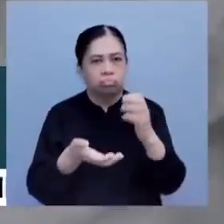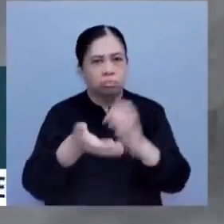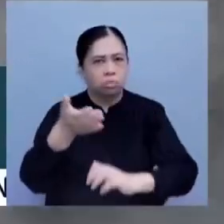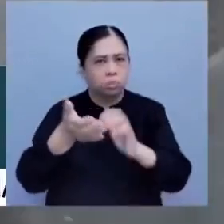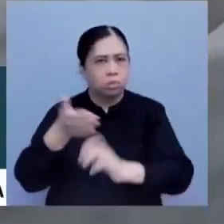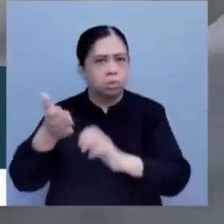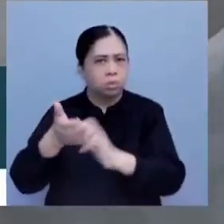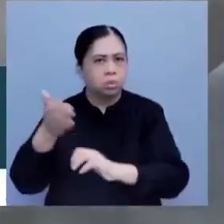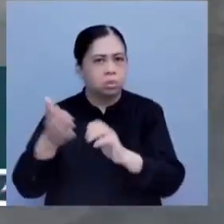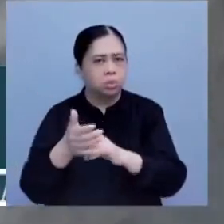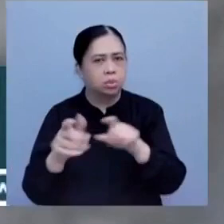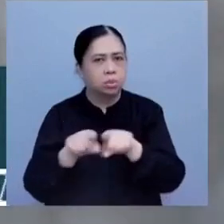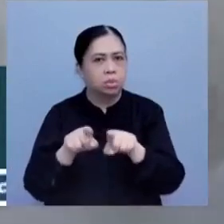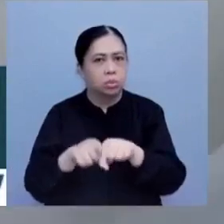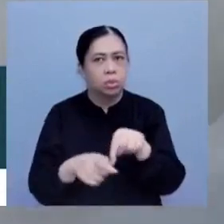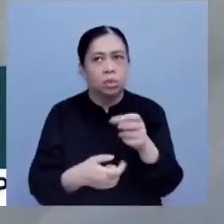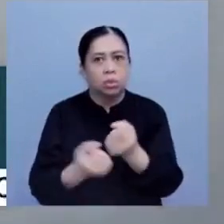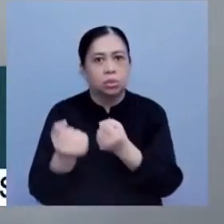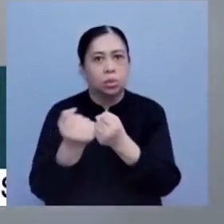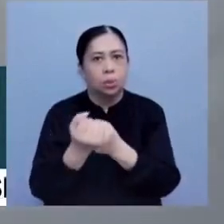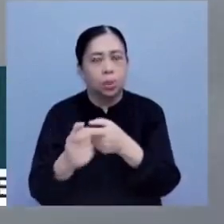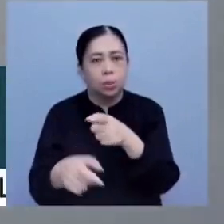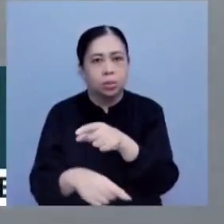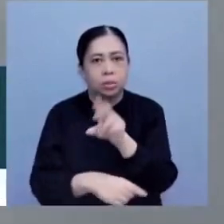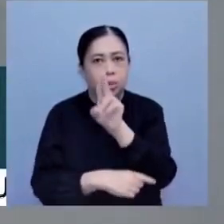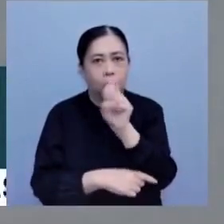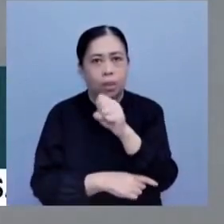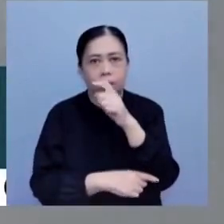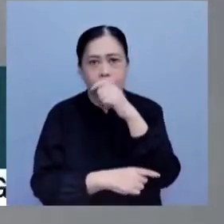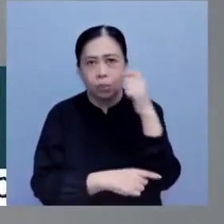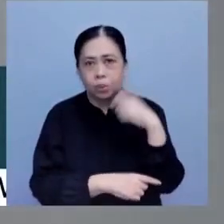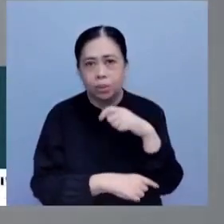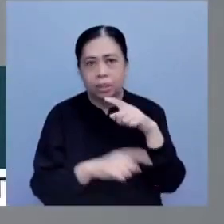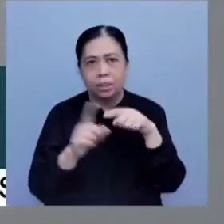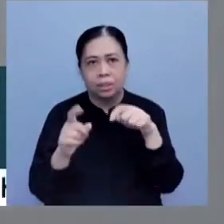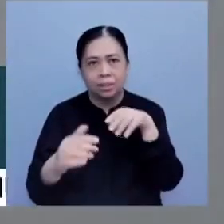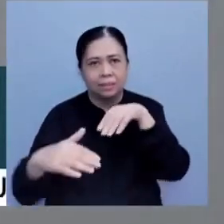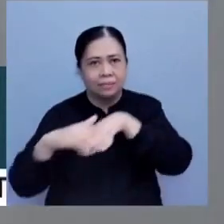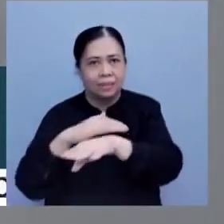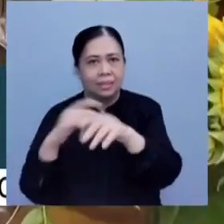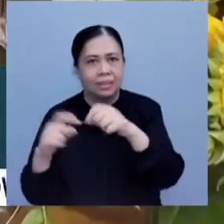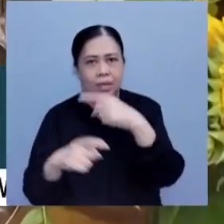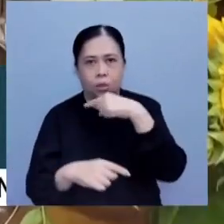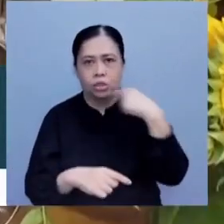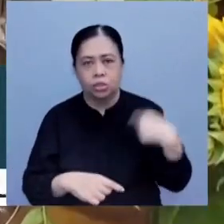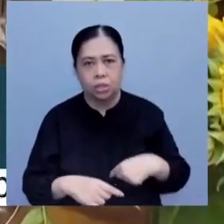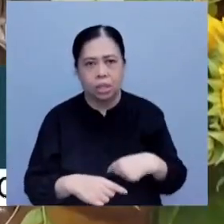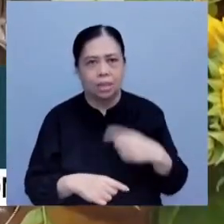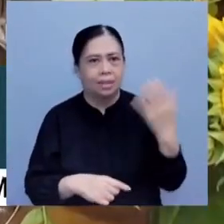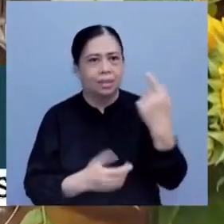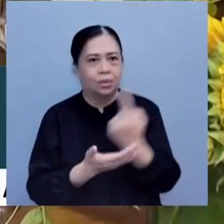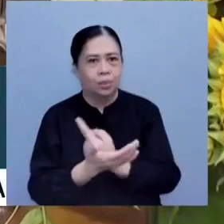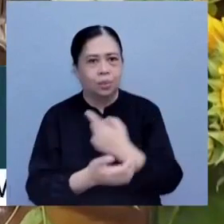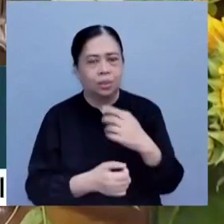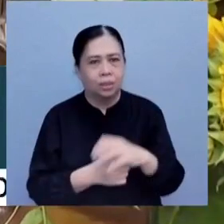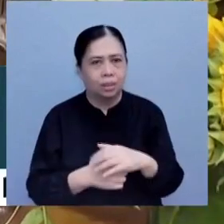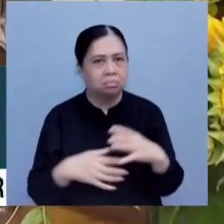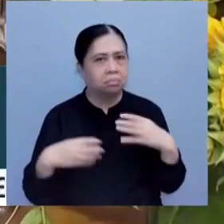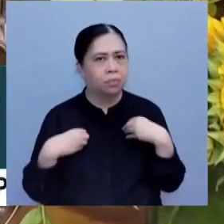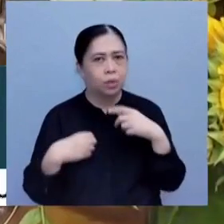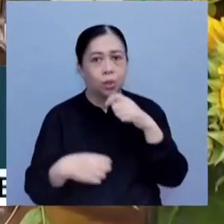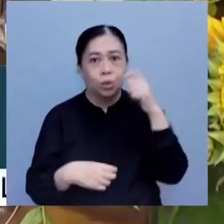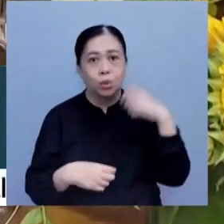as to U.S. support for Ukraine in its ongoing war against invading Russia. President Biden last week welcomed Ukrainian President